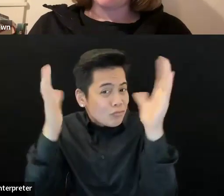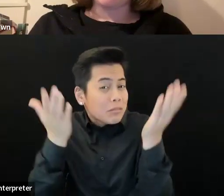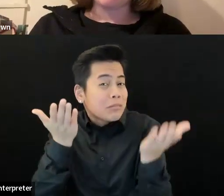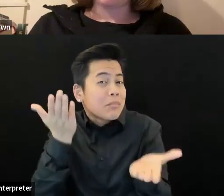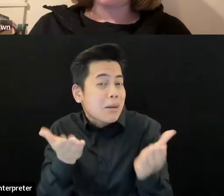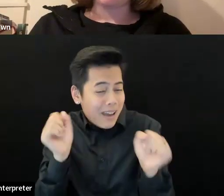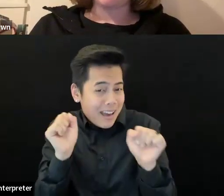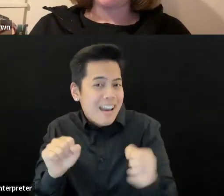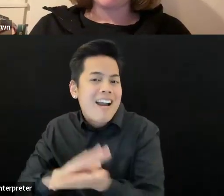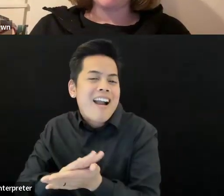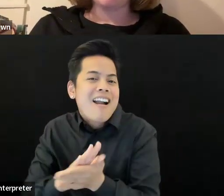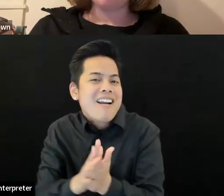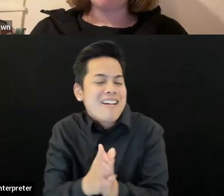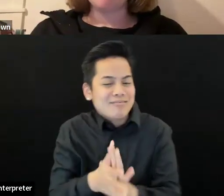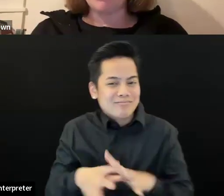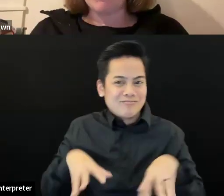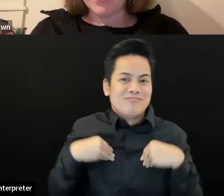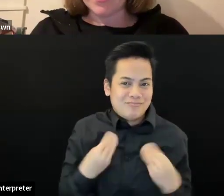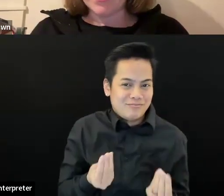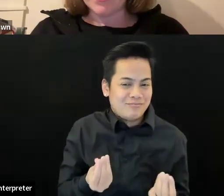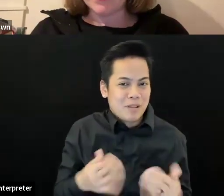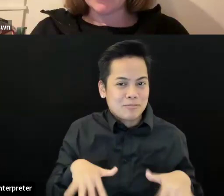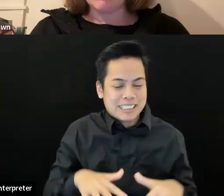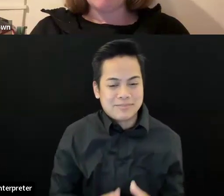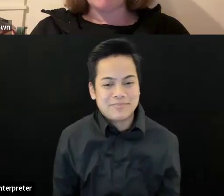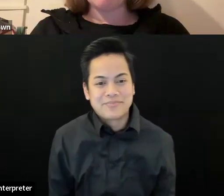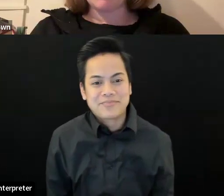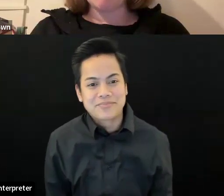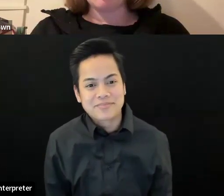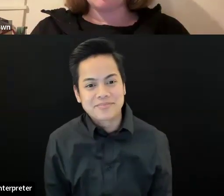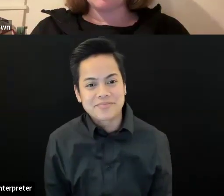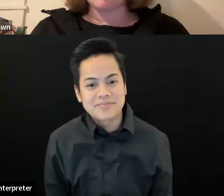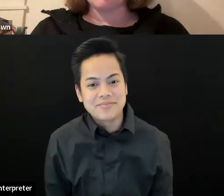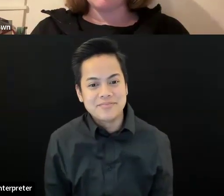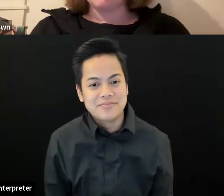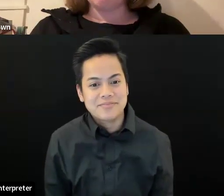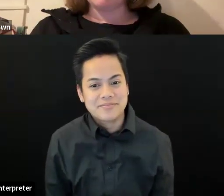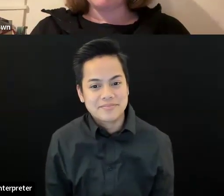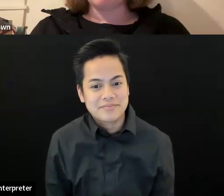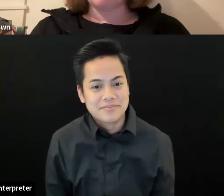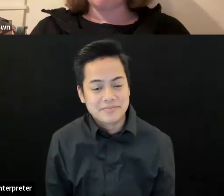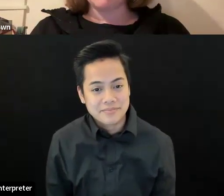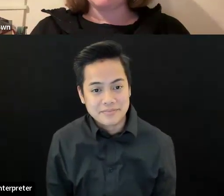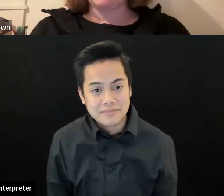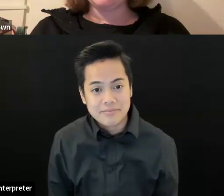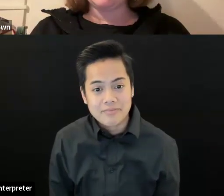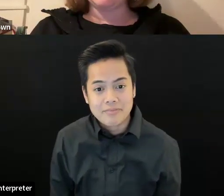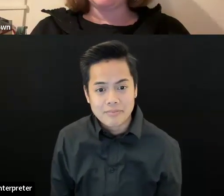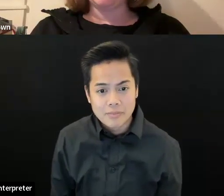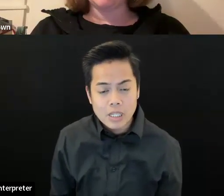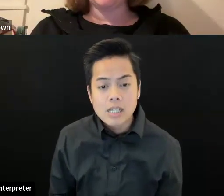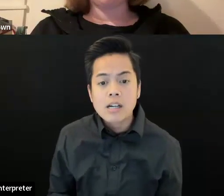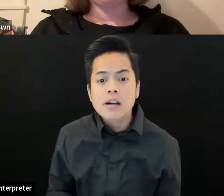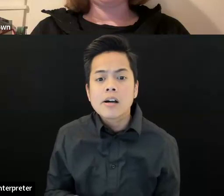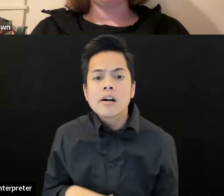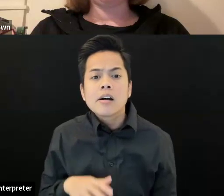Okay. Um, all right. This is from Lampard hoodie, please. Will there be at least a